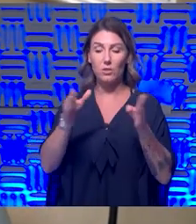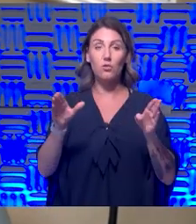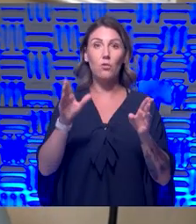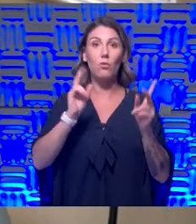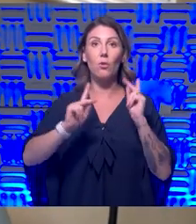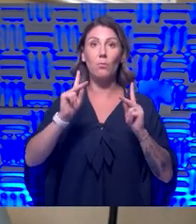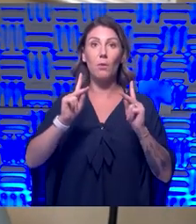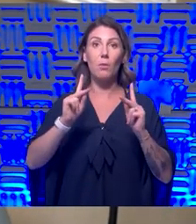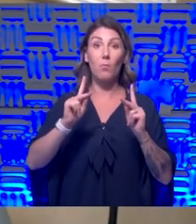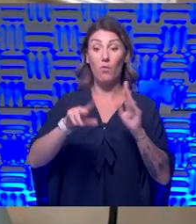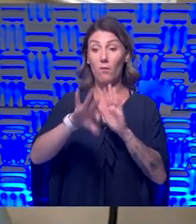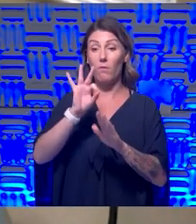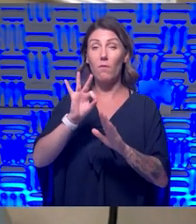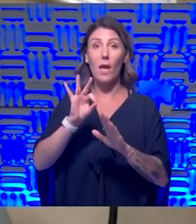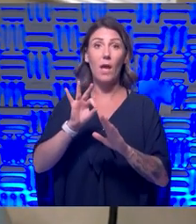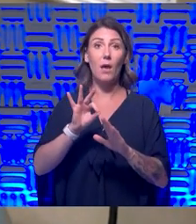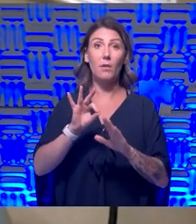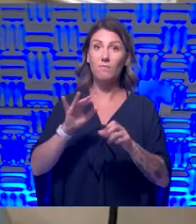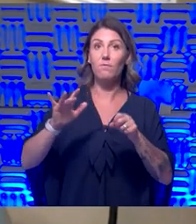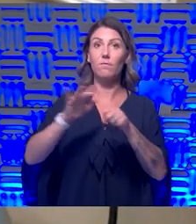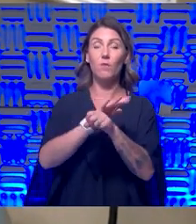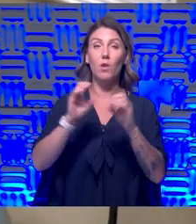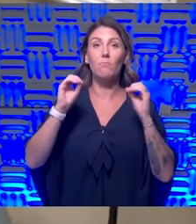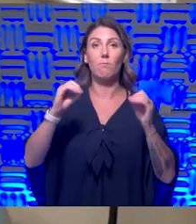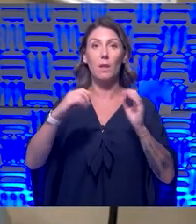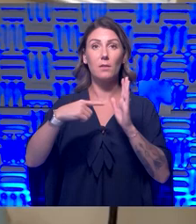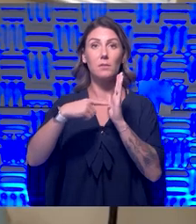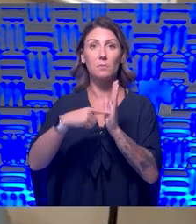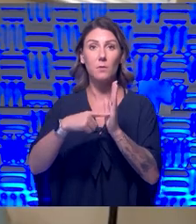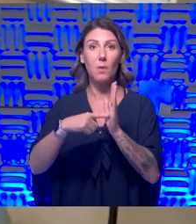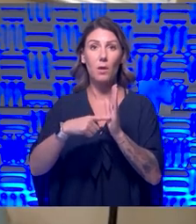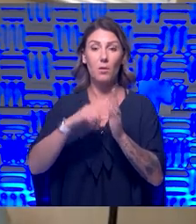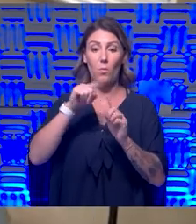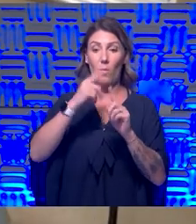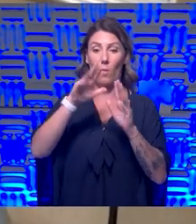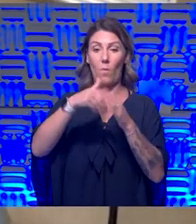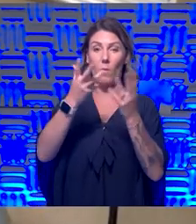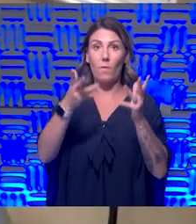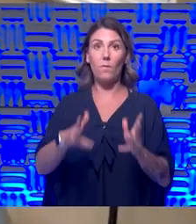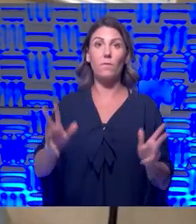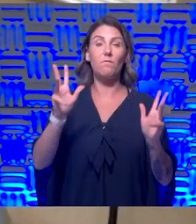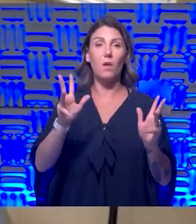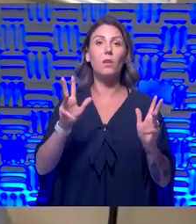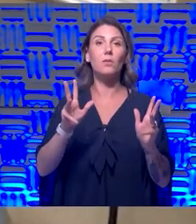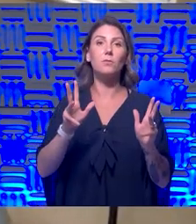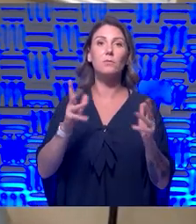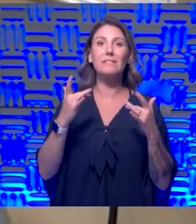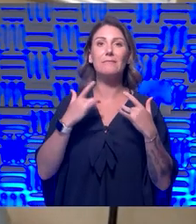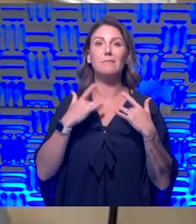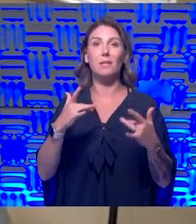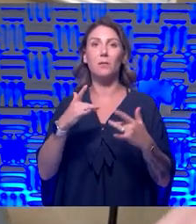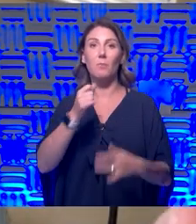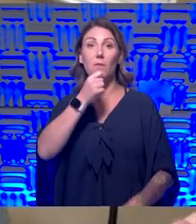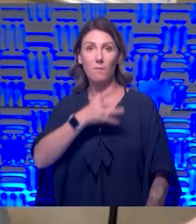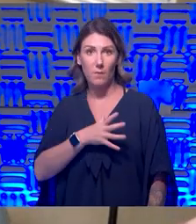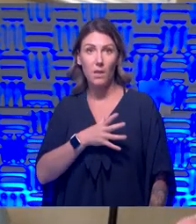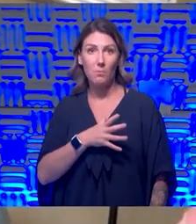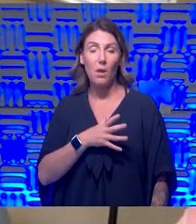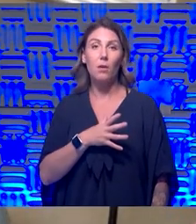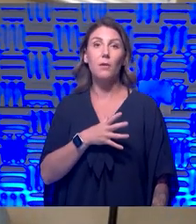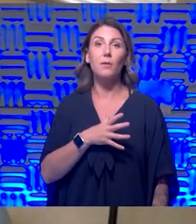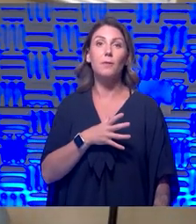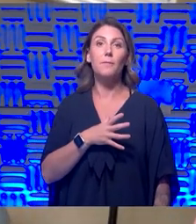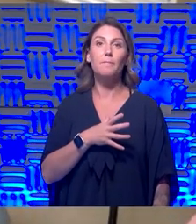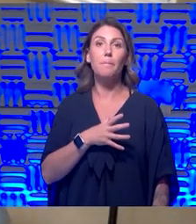have found have been fully asymptomatic after it's all said and done, have again, tended to be female, have tended to be